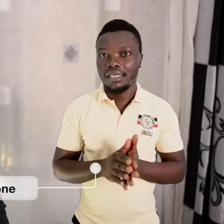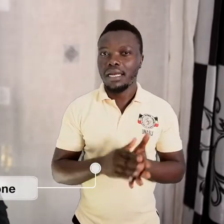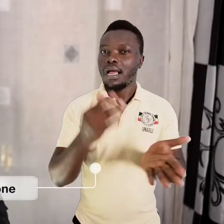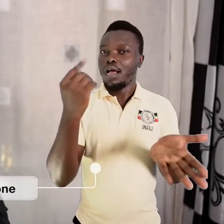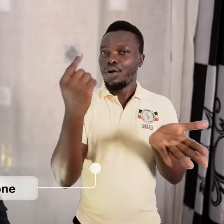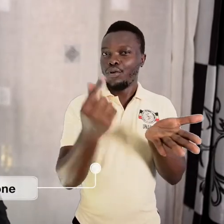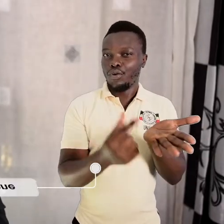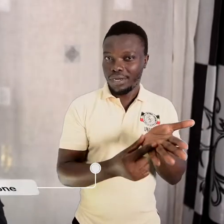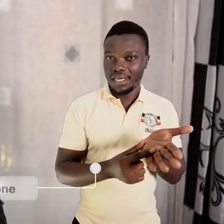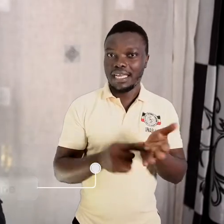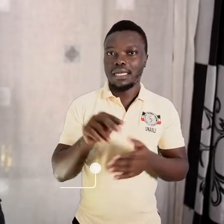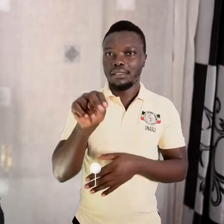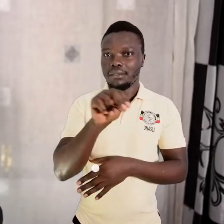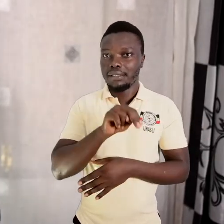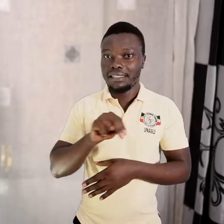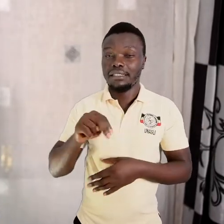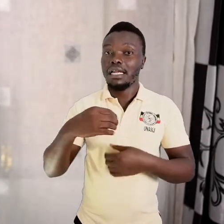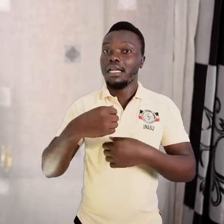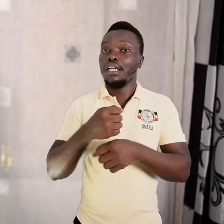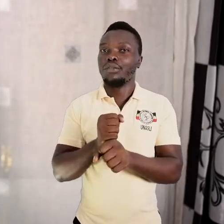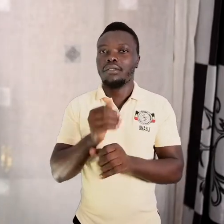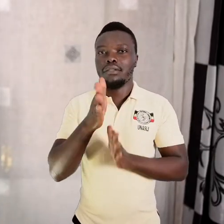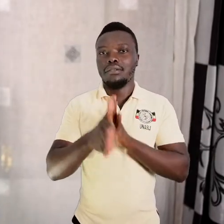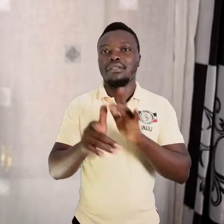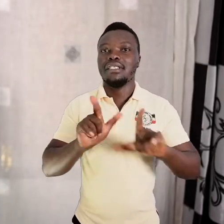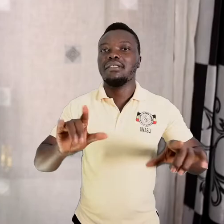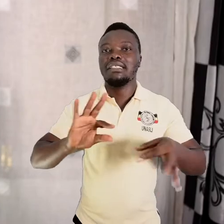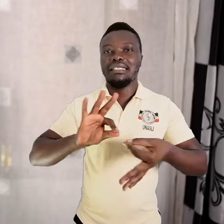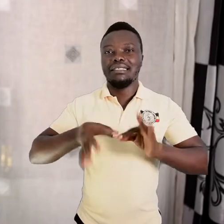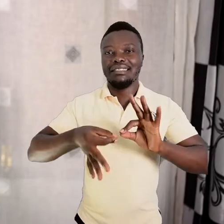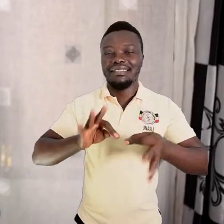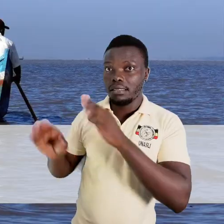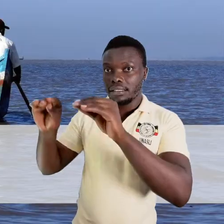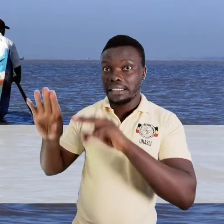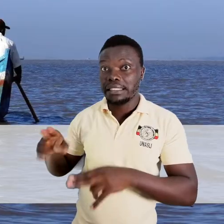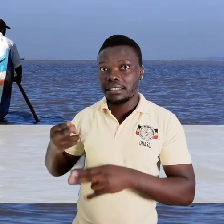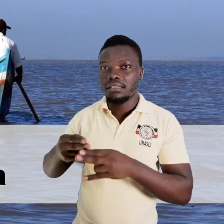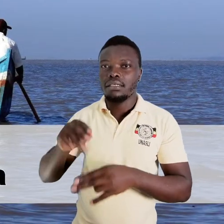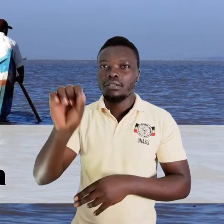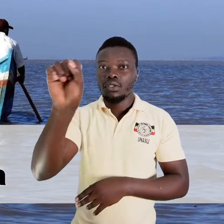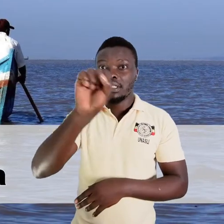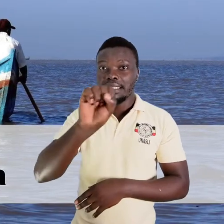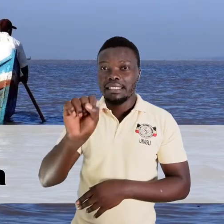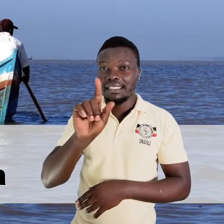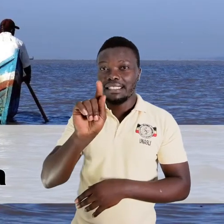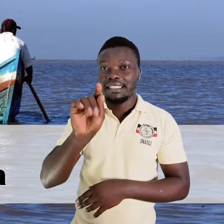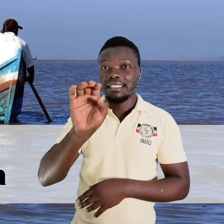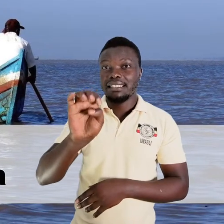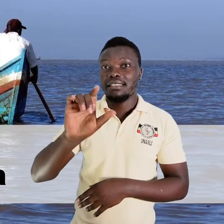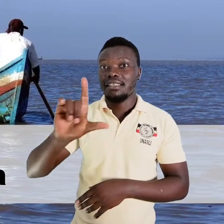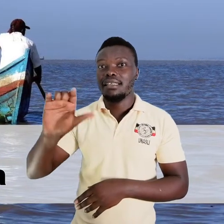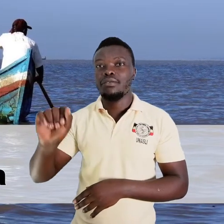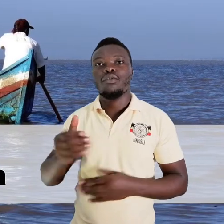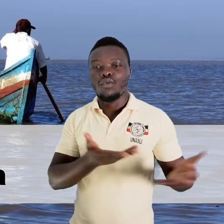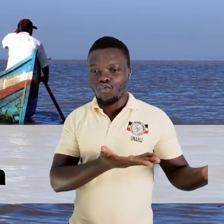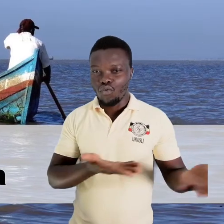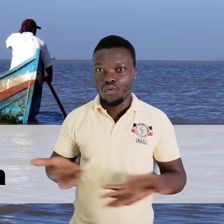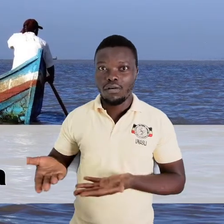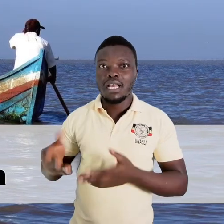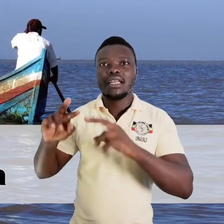National Association of Sign Language Interpreters. Welcome to this geography lesson.